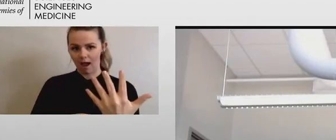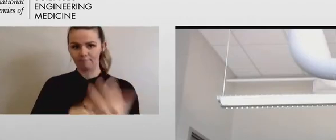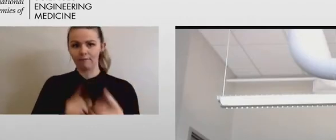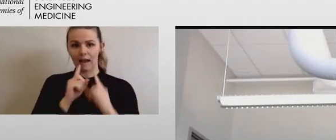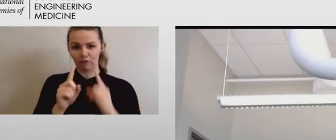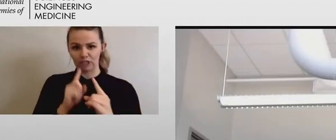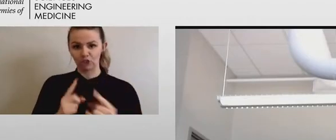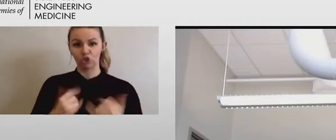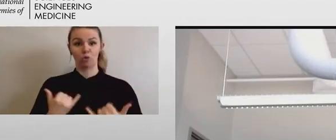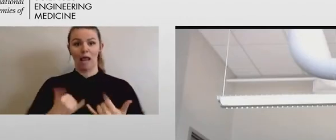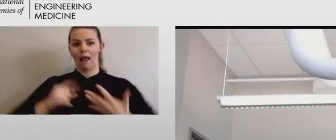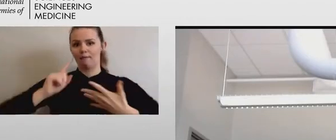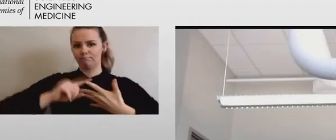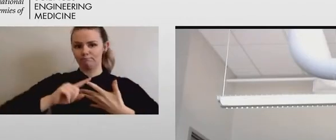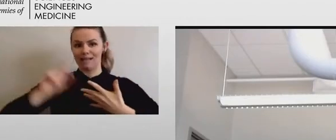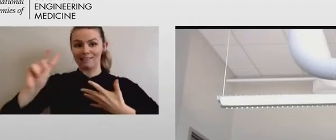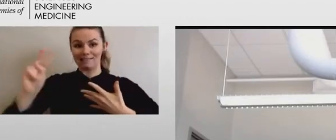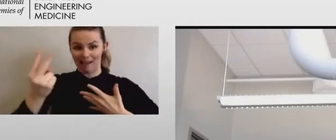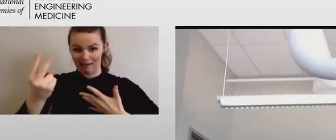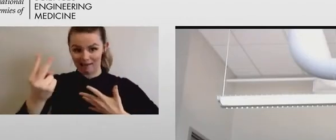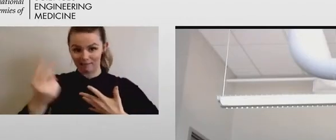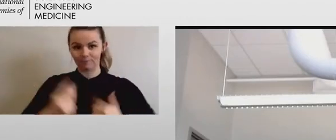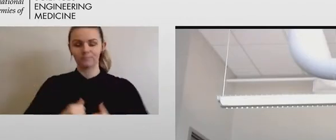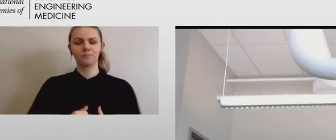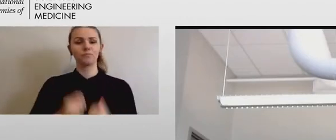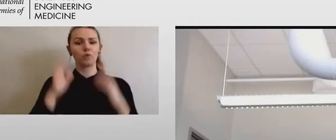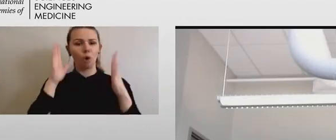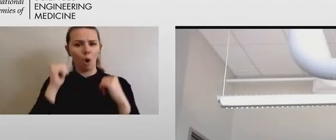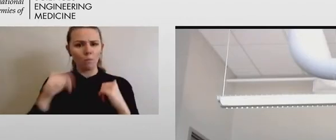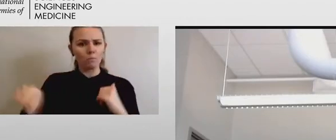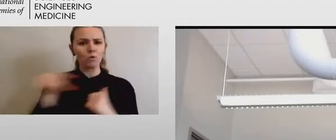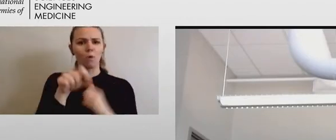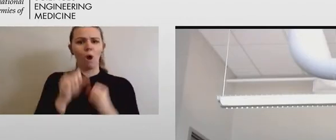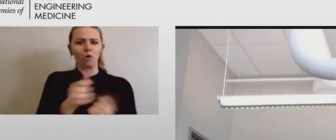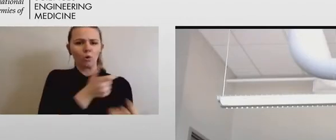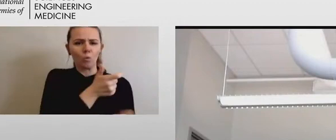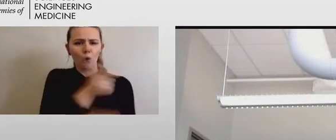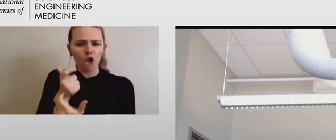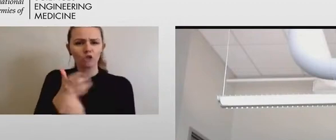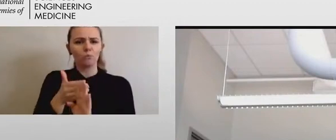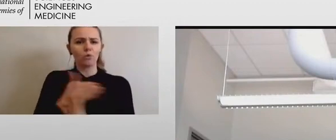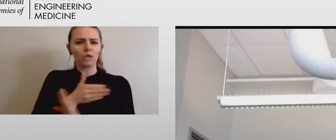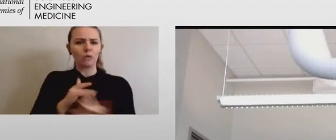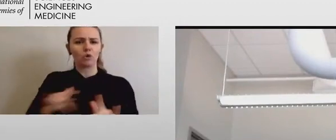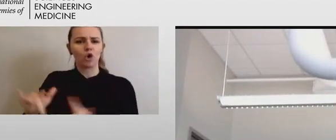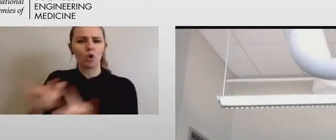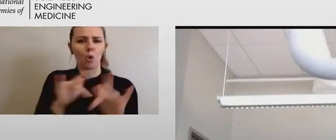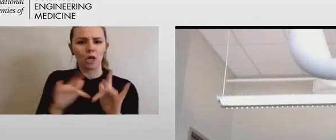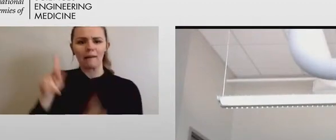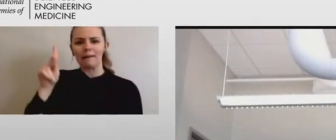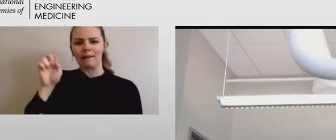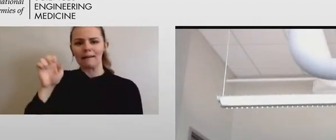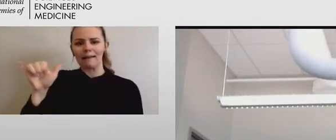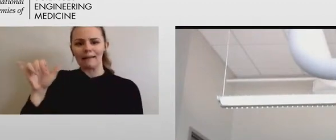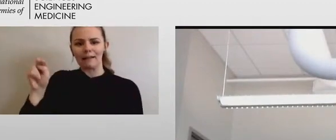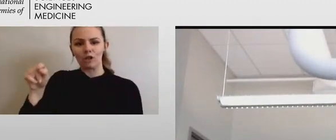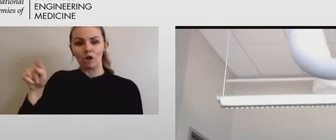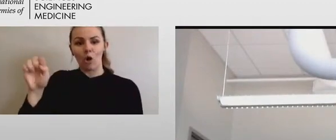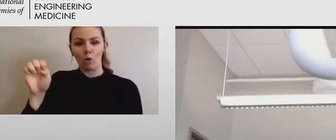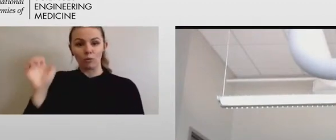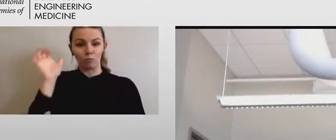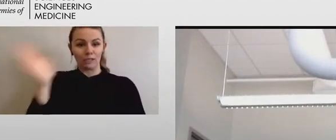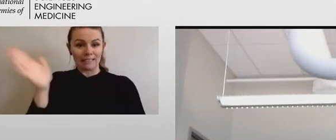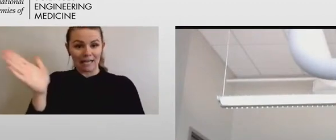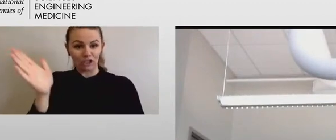hope that you were able to watch the pre-recorded keynote lectures by our speakers before attending